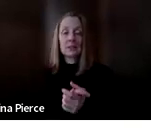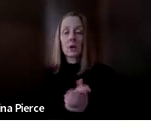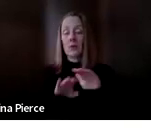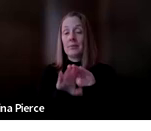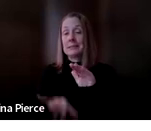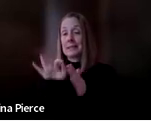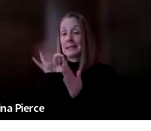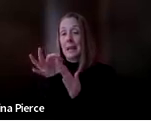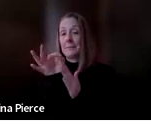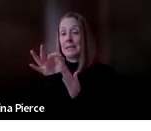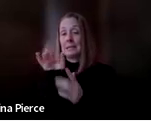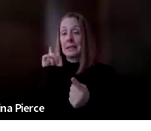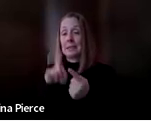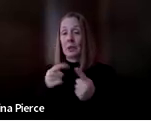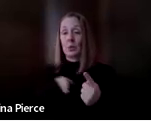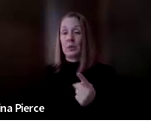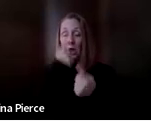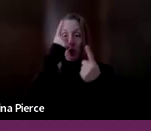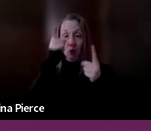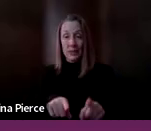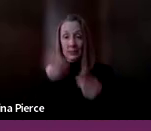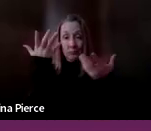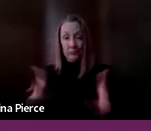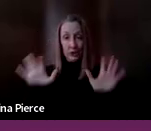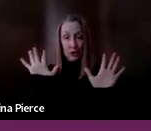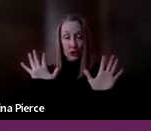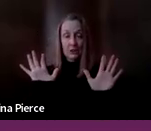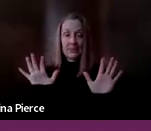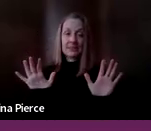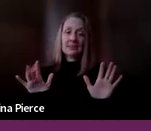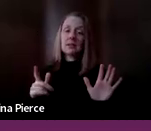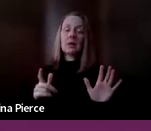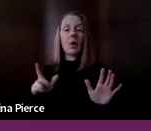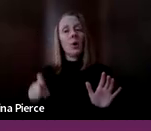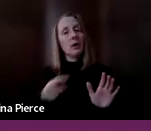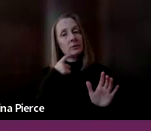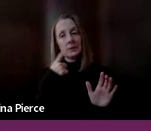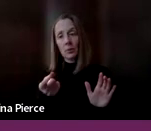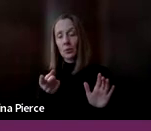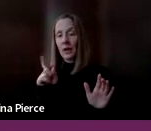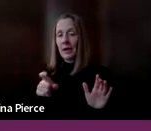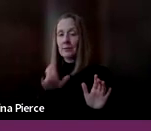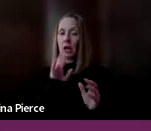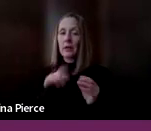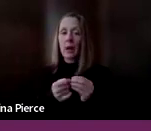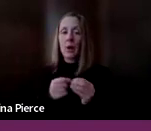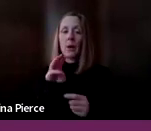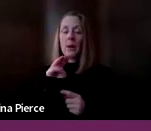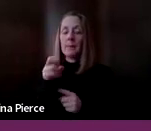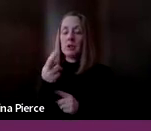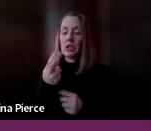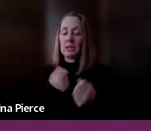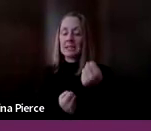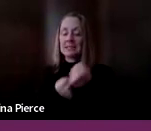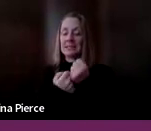minutes until we agreed to be done and i have to tell you i did i i've got to talk about michigan assistive technology program